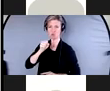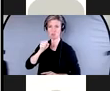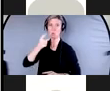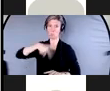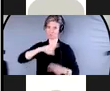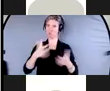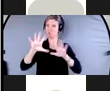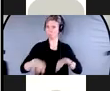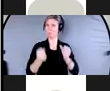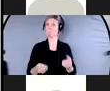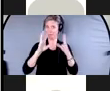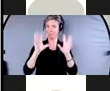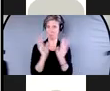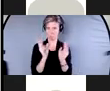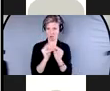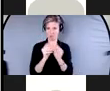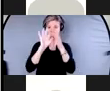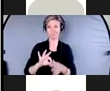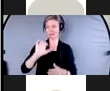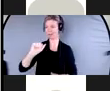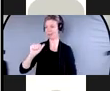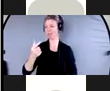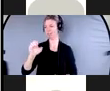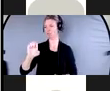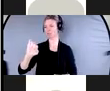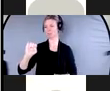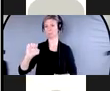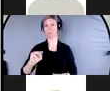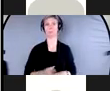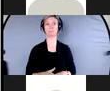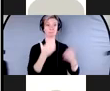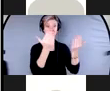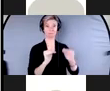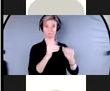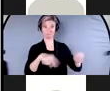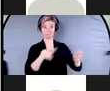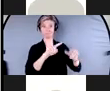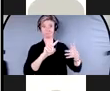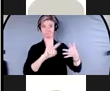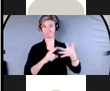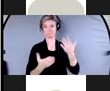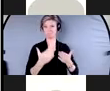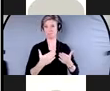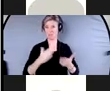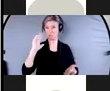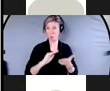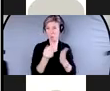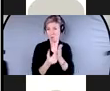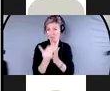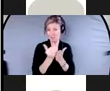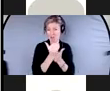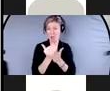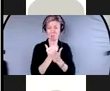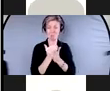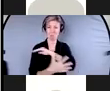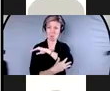There's the risk factor of maybe living in low income or poverty, where they may not have financial resources to look after themselves. So